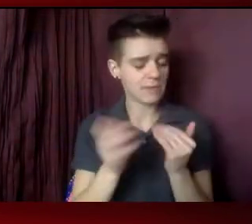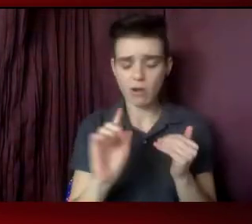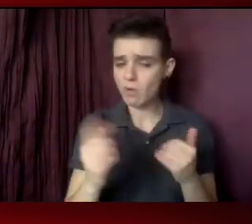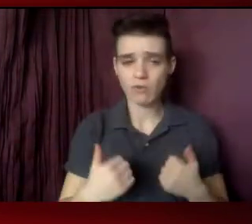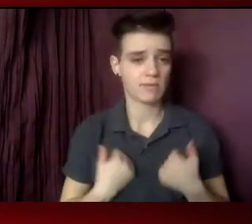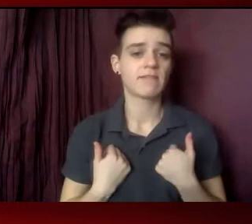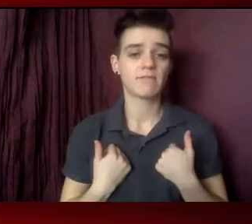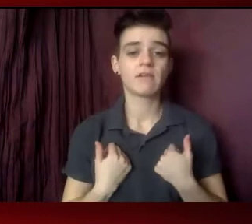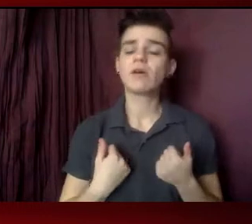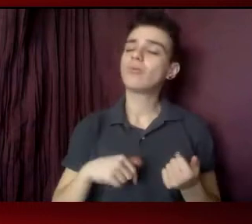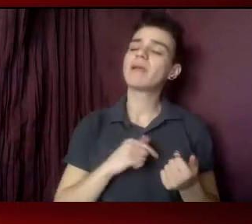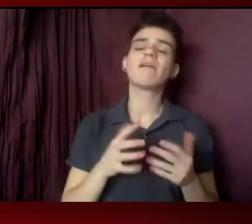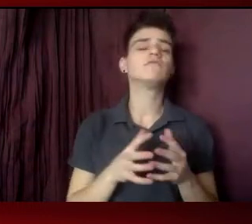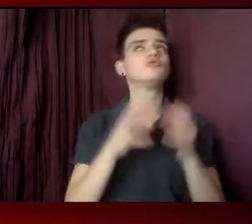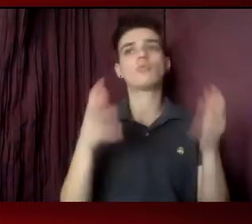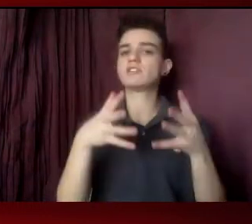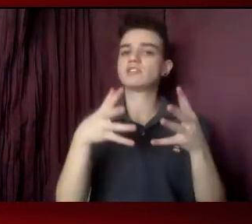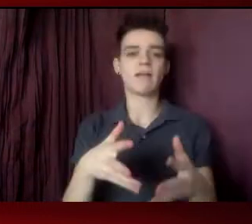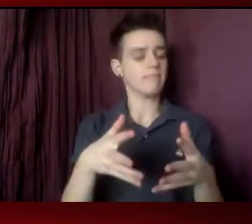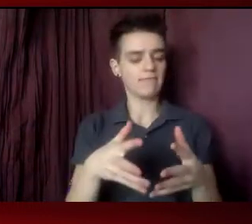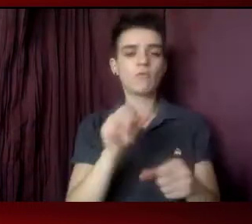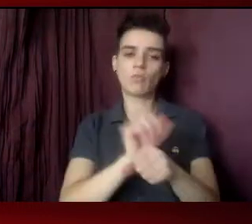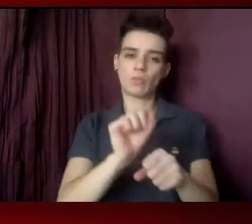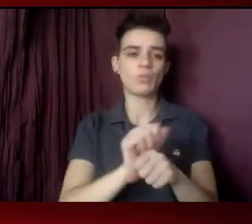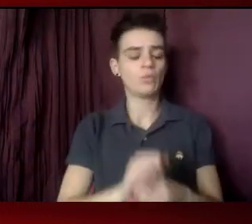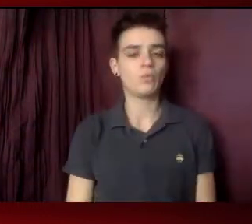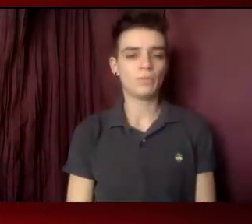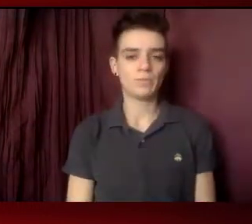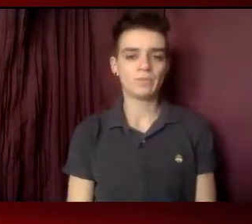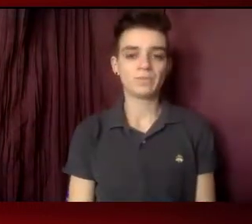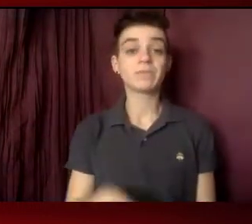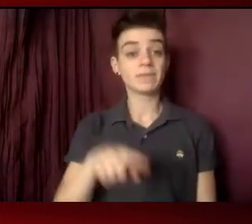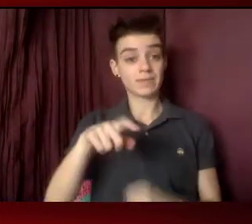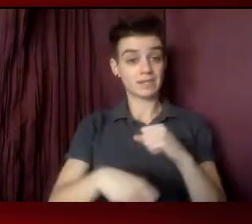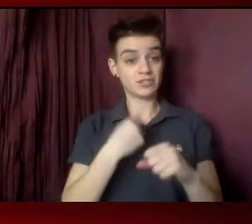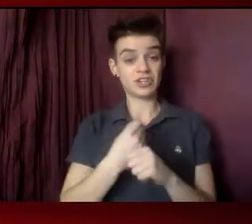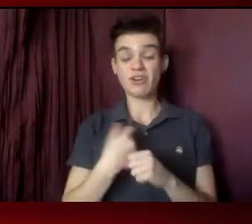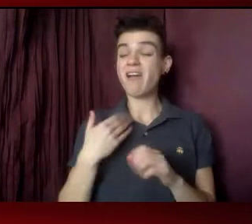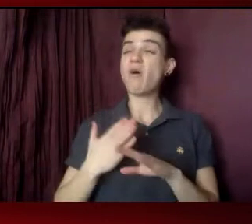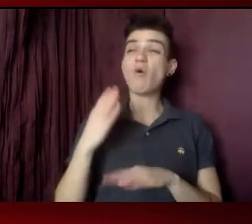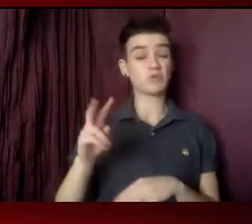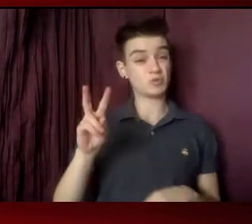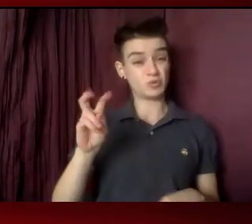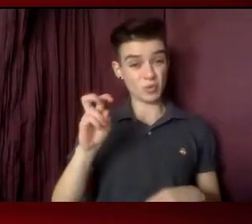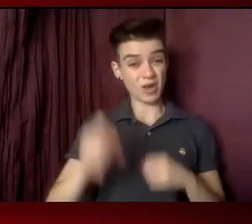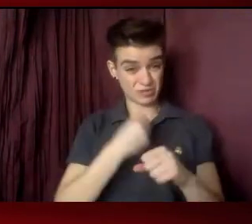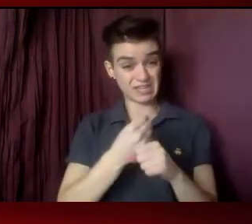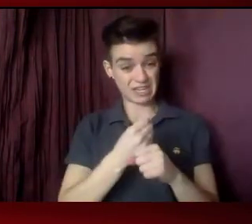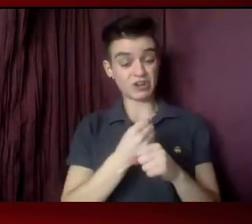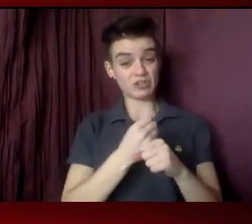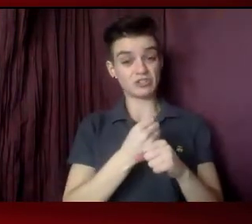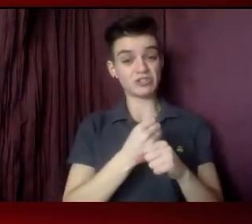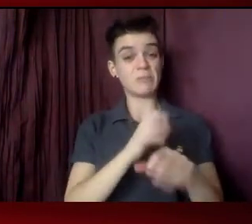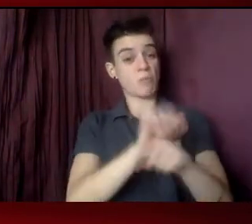so much advocacy left to do. This year, we have over 200 meetings with Congress and the administration's plan for you.